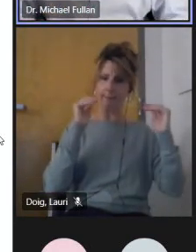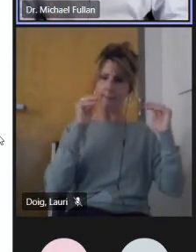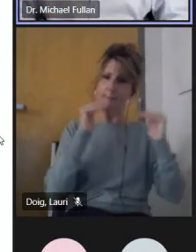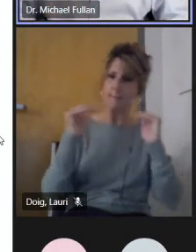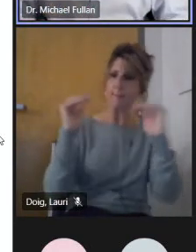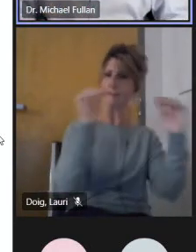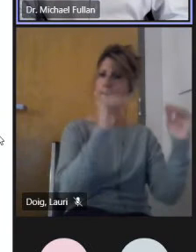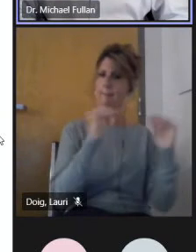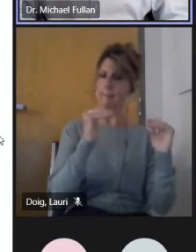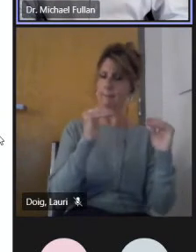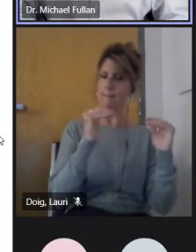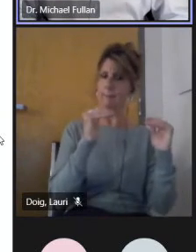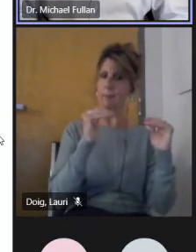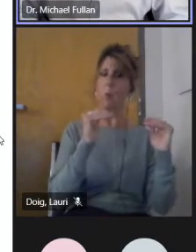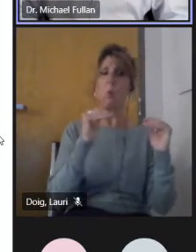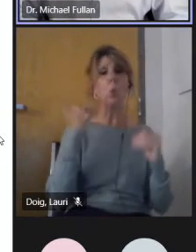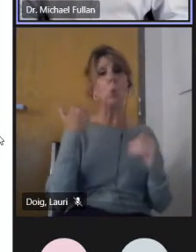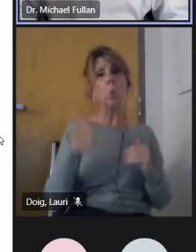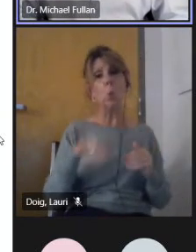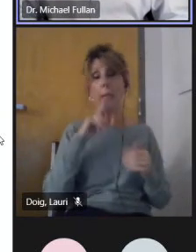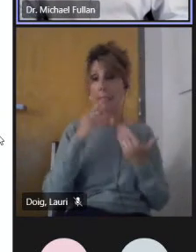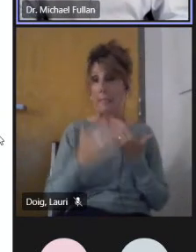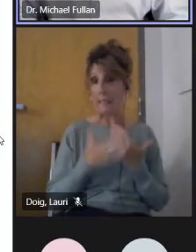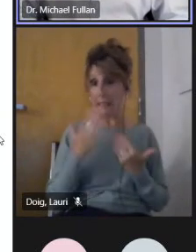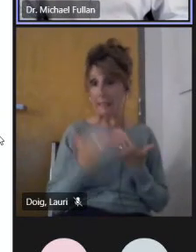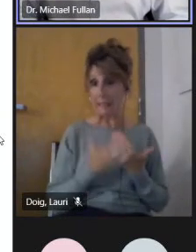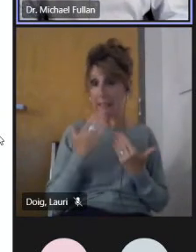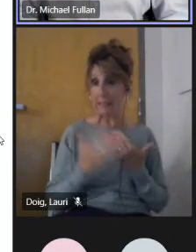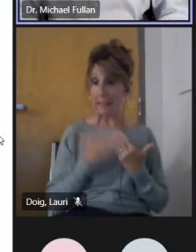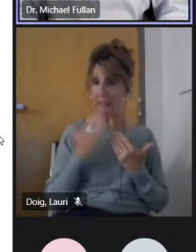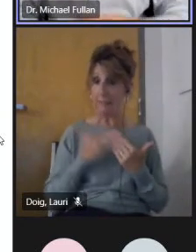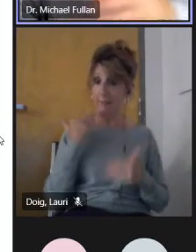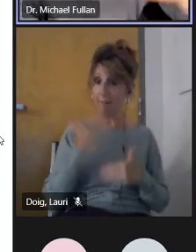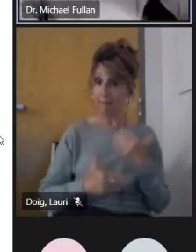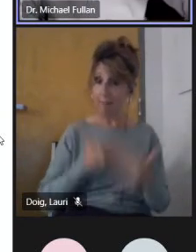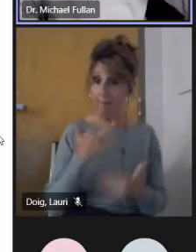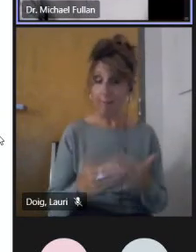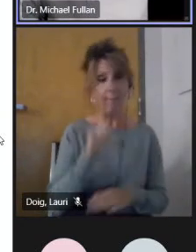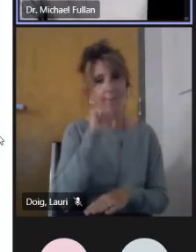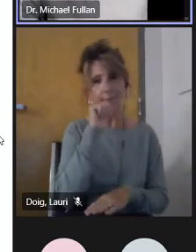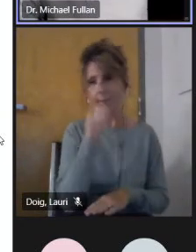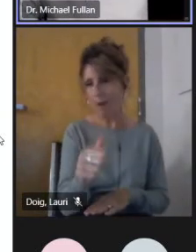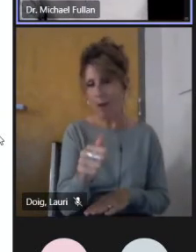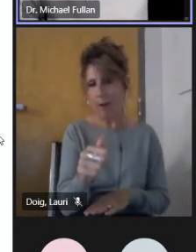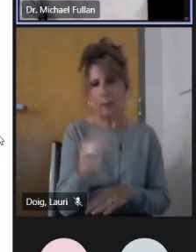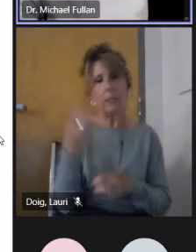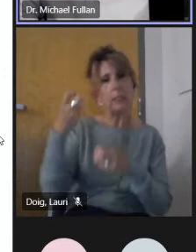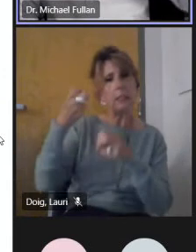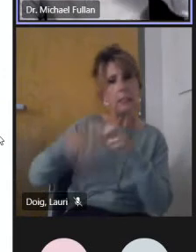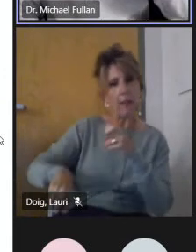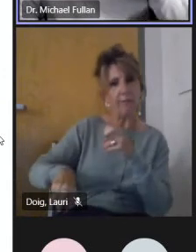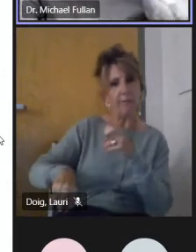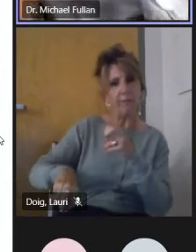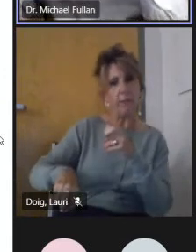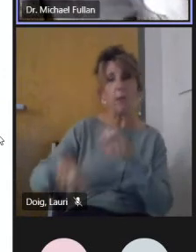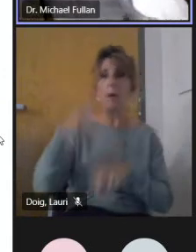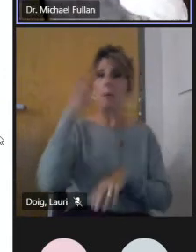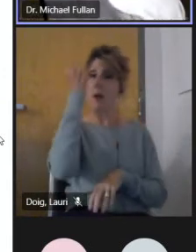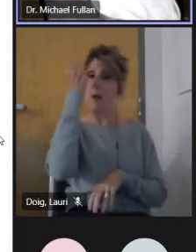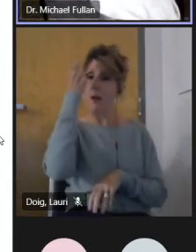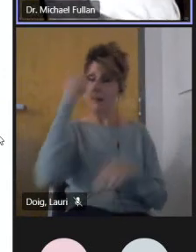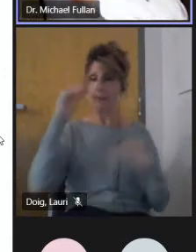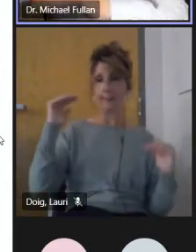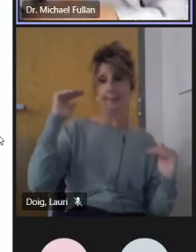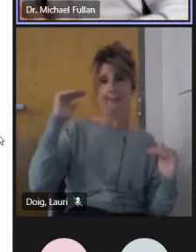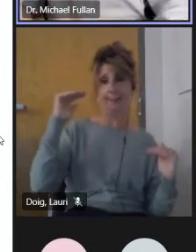going to be a tough slog, but this is why I call it the moonshot. The moonshot is to build up the left-hand side here as a